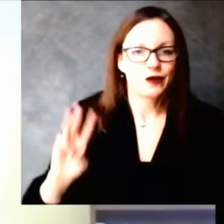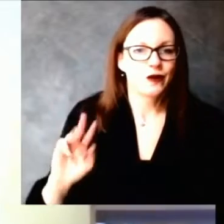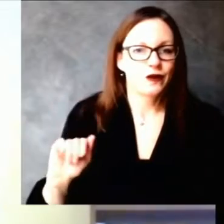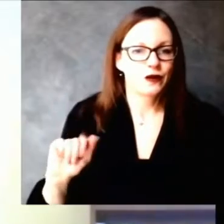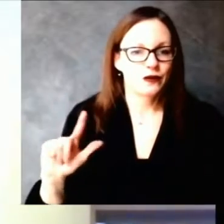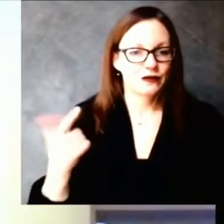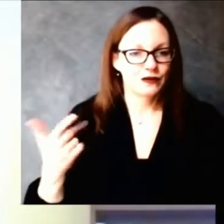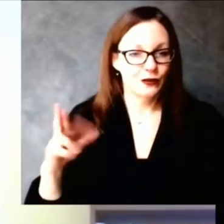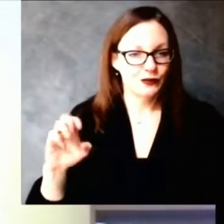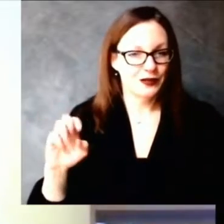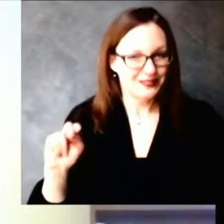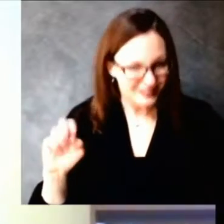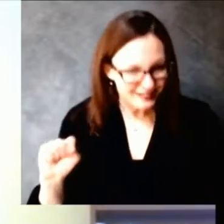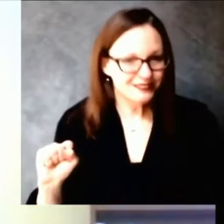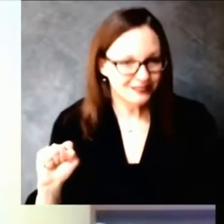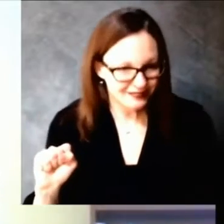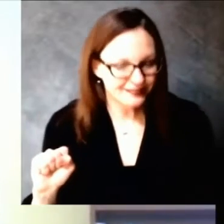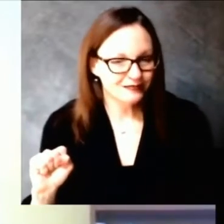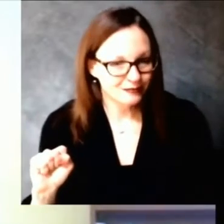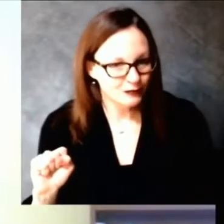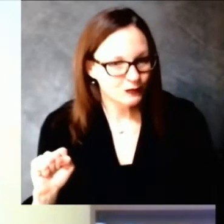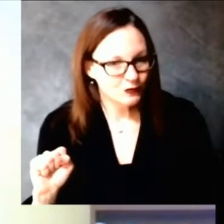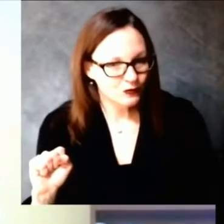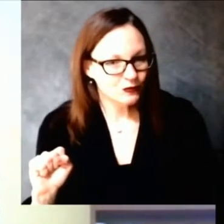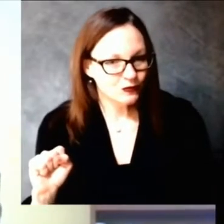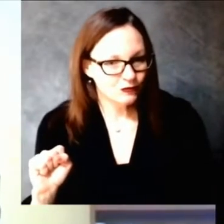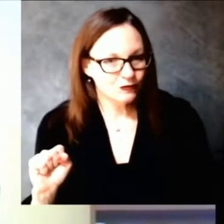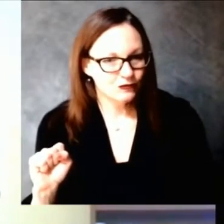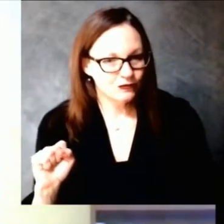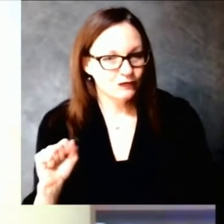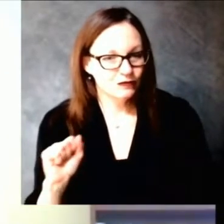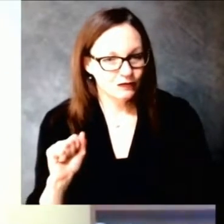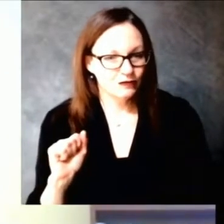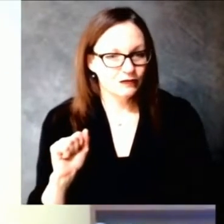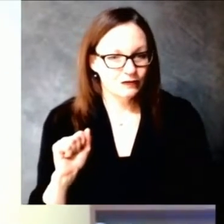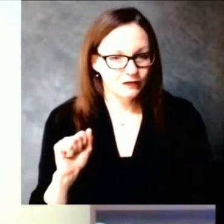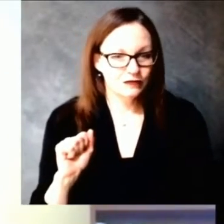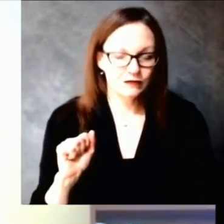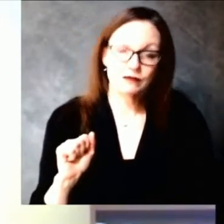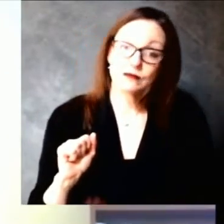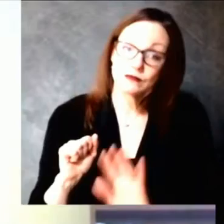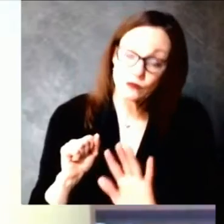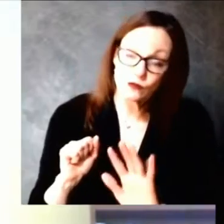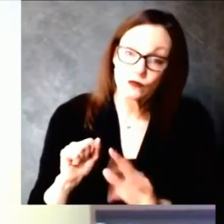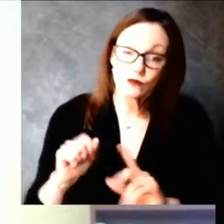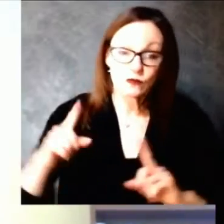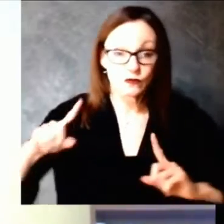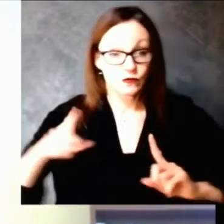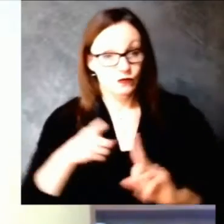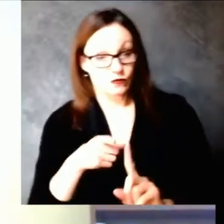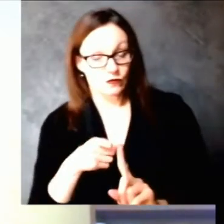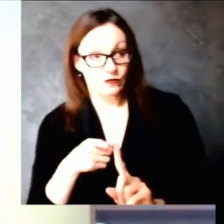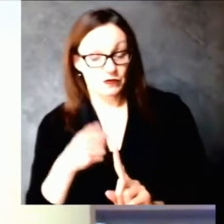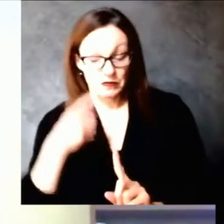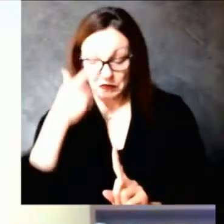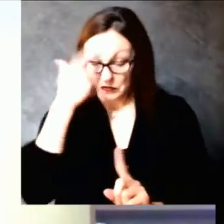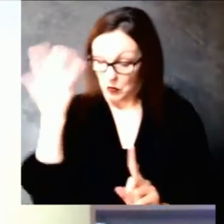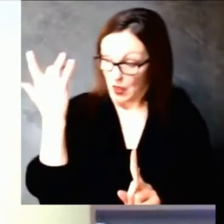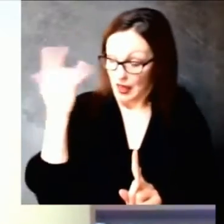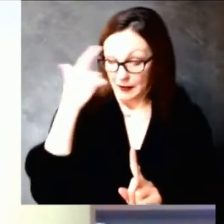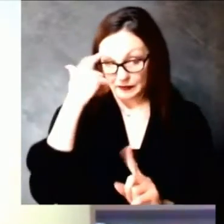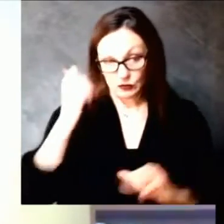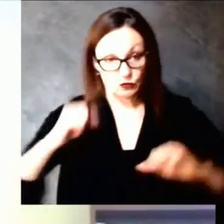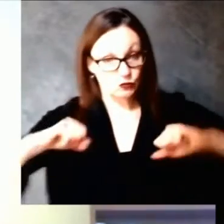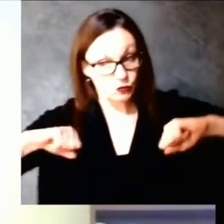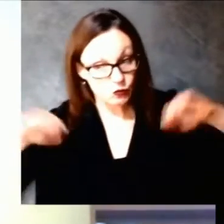weather is affecting people's vaccine administration. Most of vaccine administration is done inside, not in drive-through